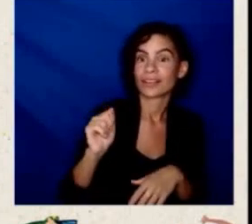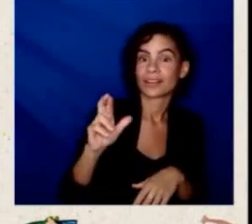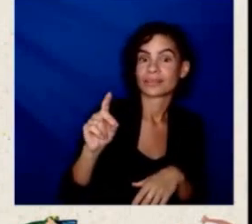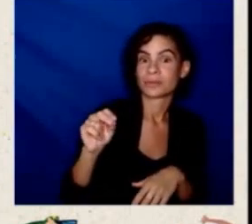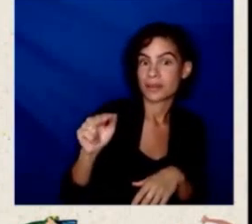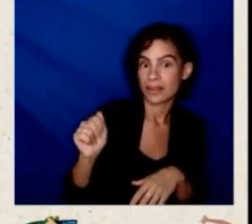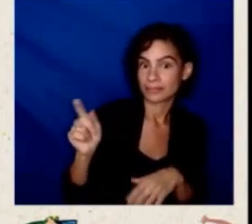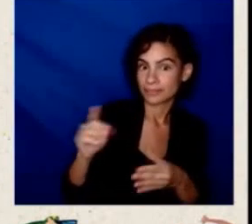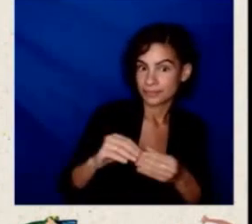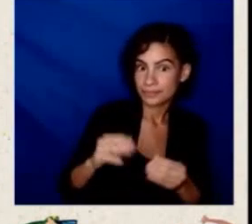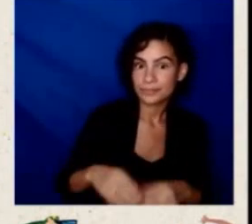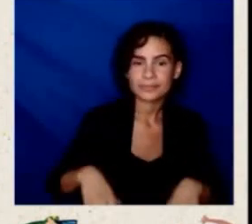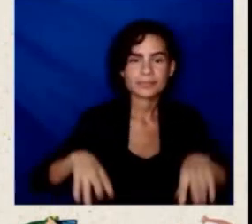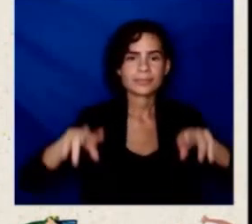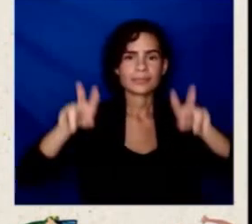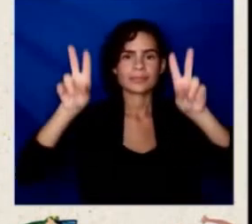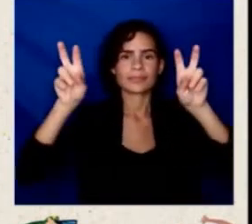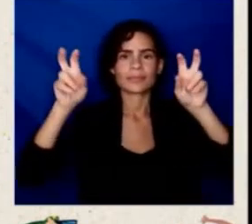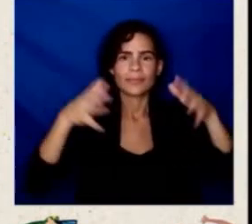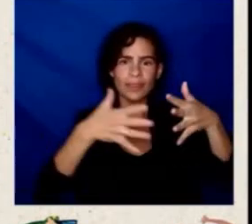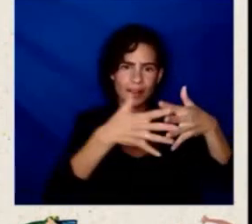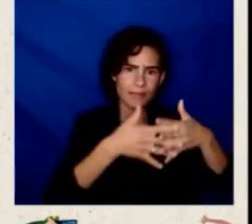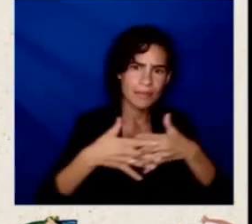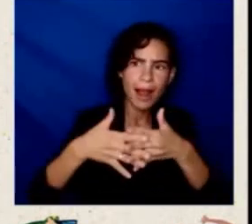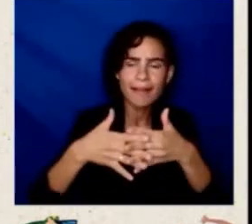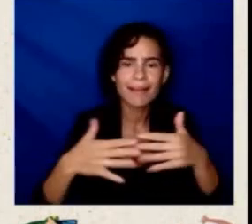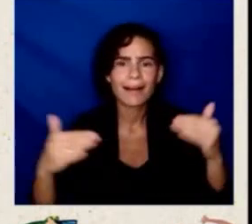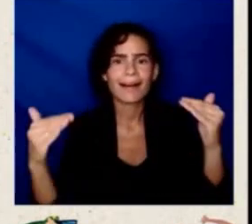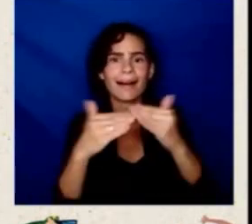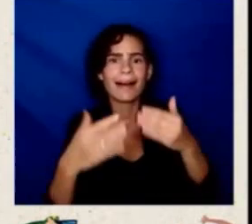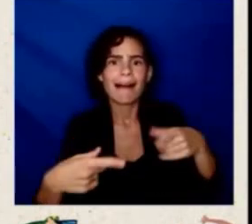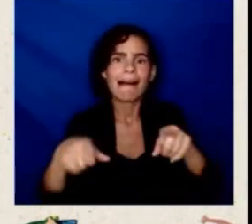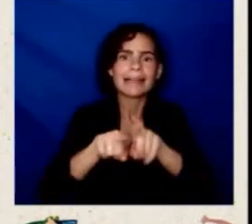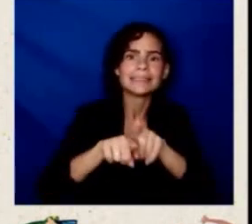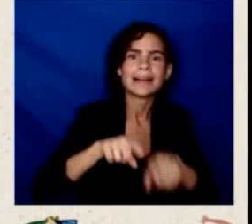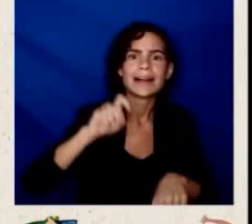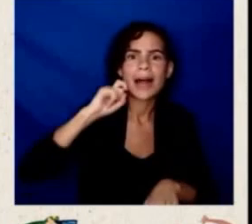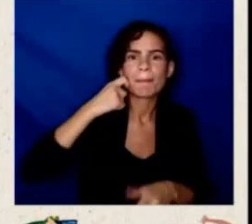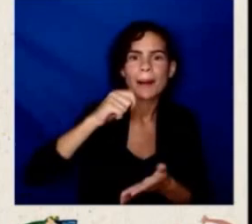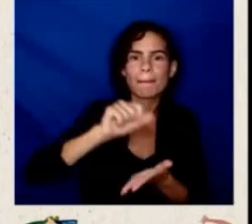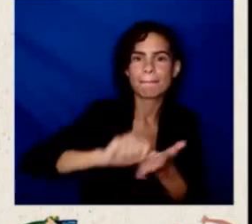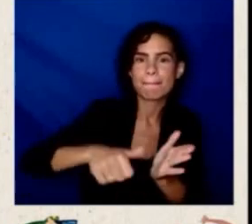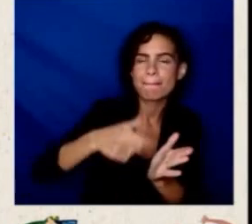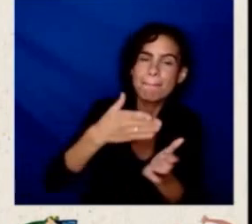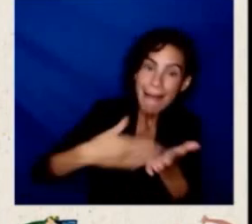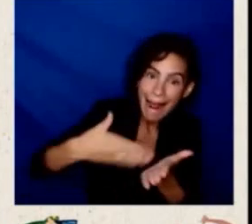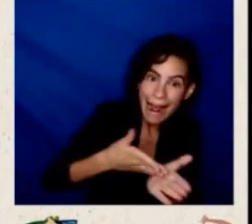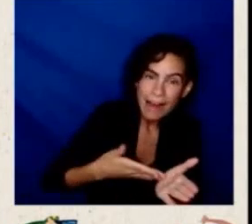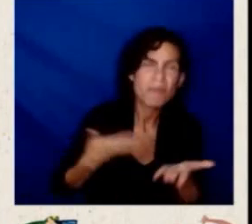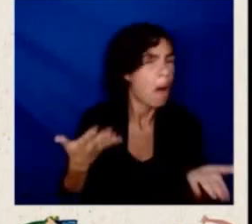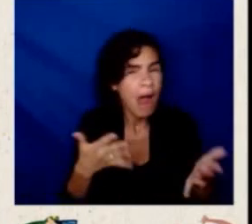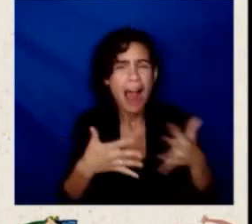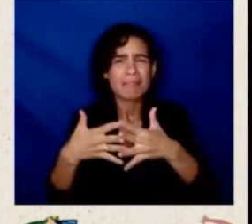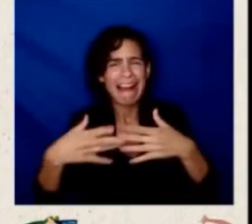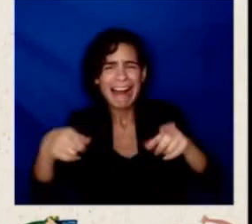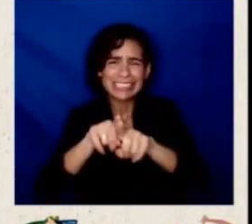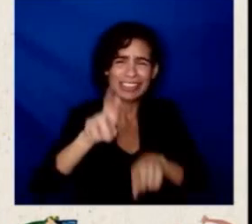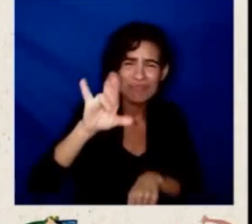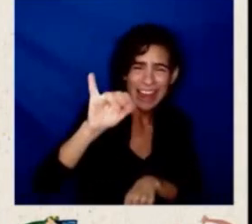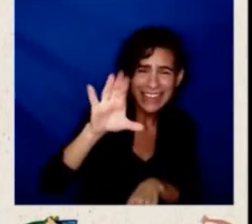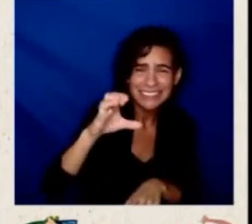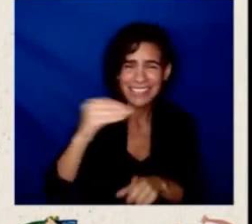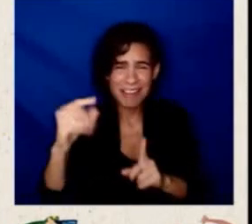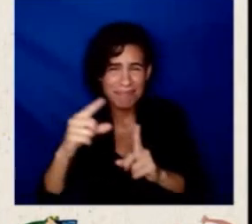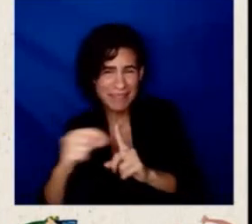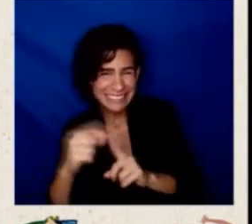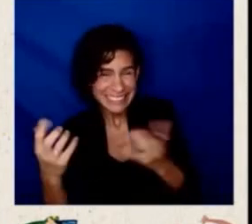and beans or frijoles or whatever you call them, but the biculturalism is our superpower. And we're able to be effective in our